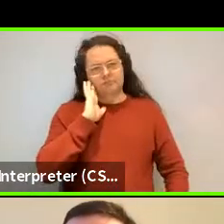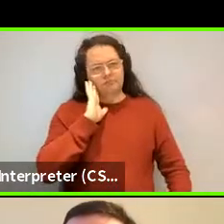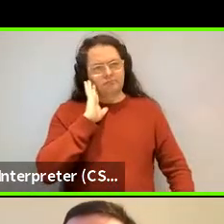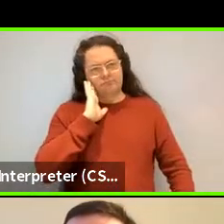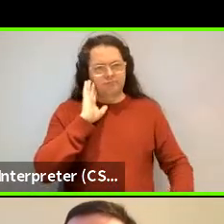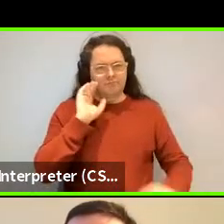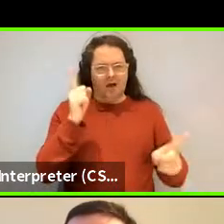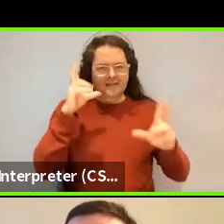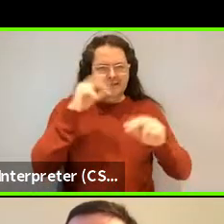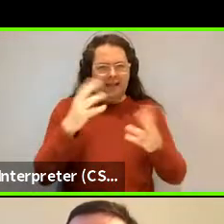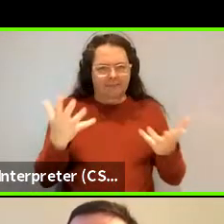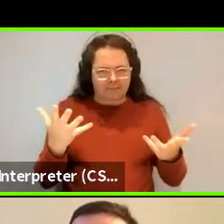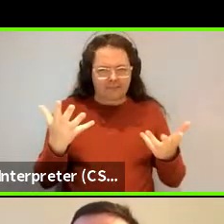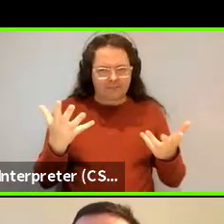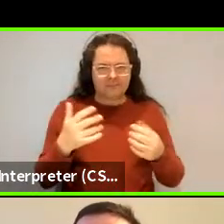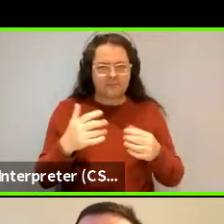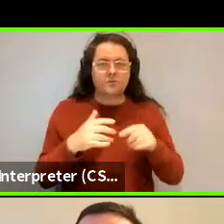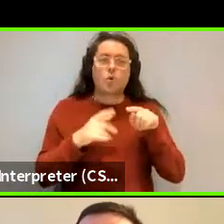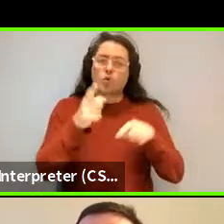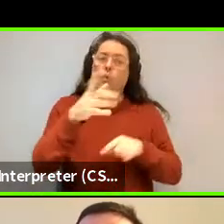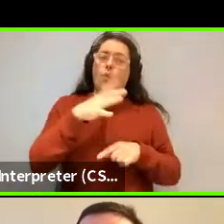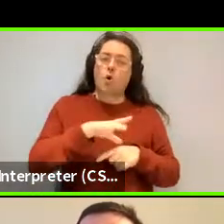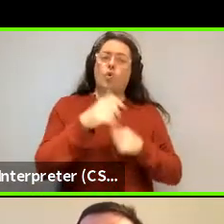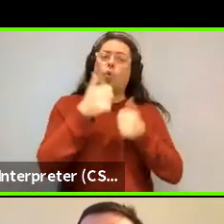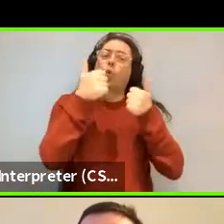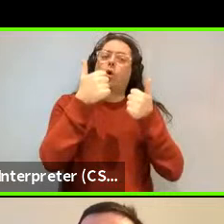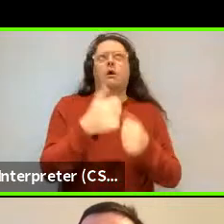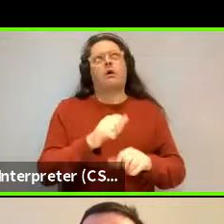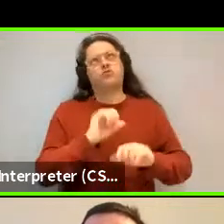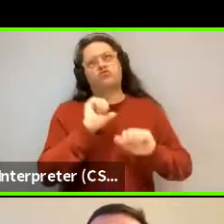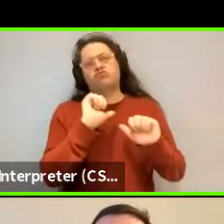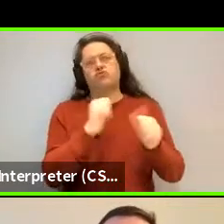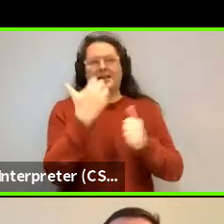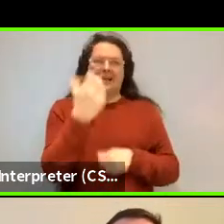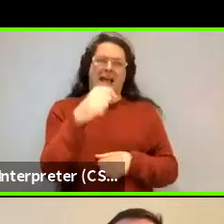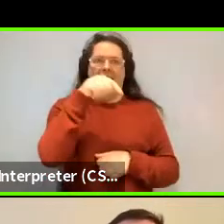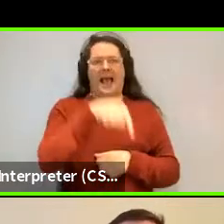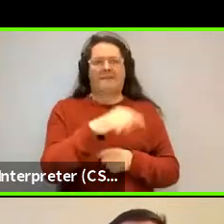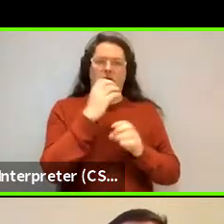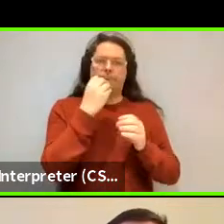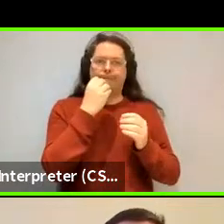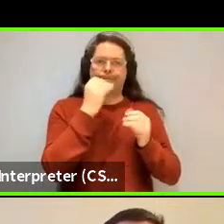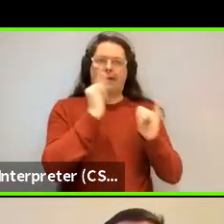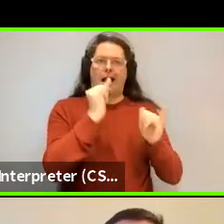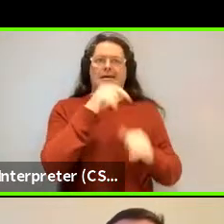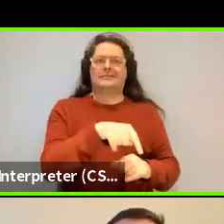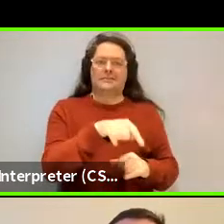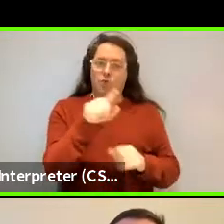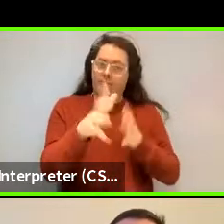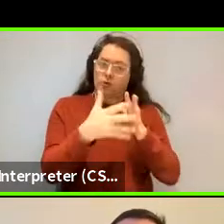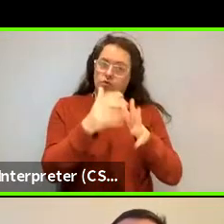prefer it's good. There's a party, you know, it's great. There's a party. Right. So it's clear that what you would say instead.